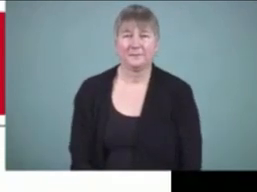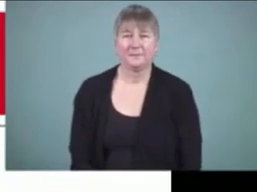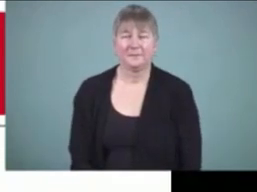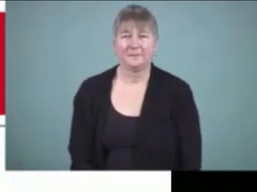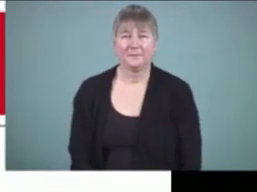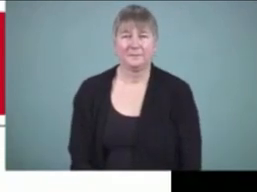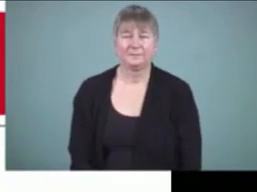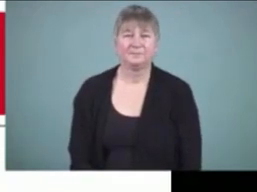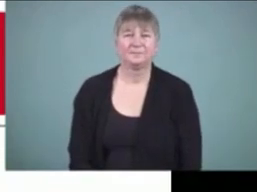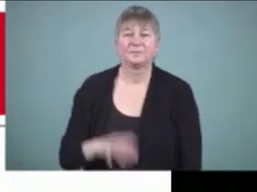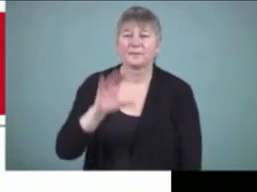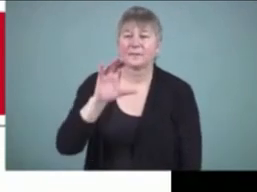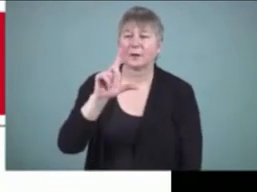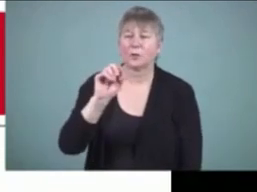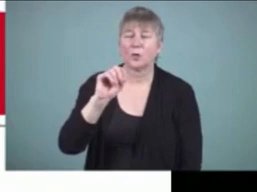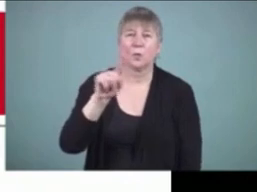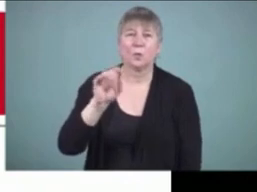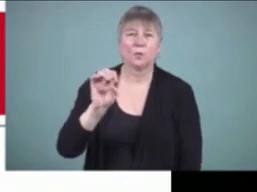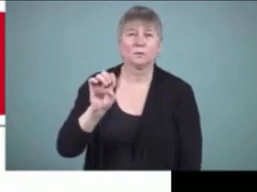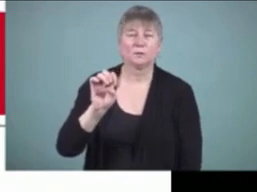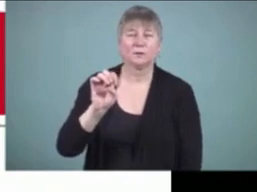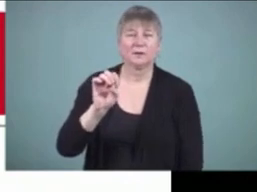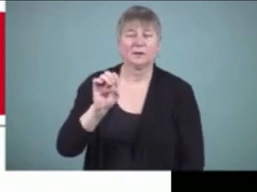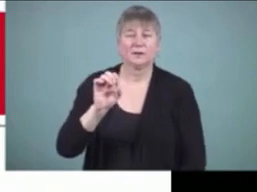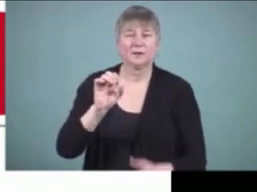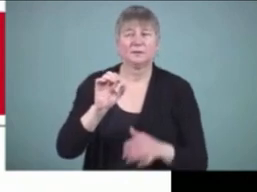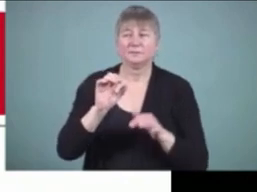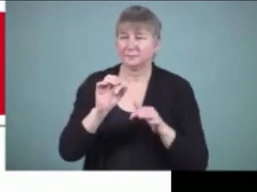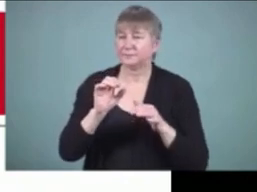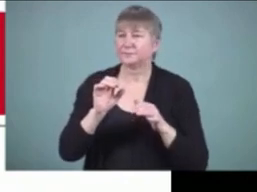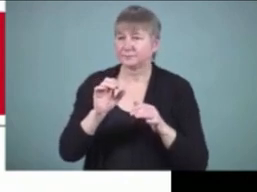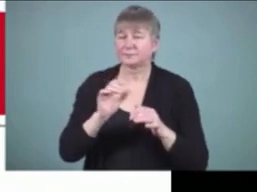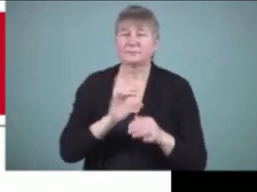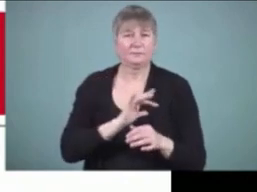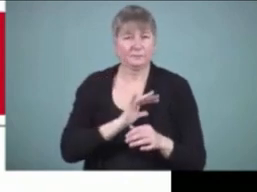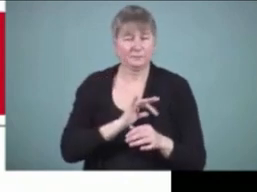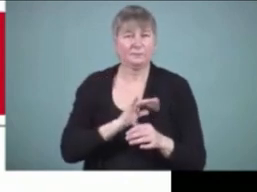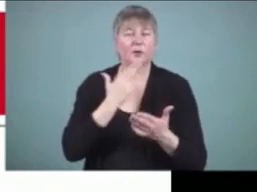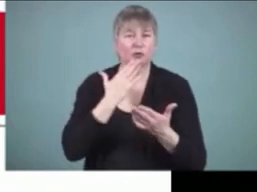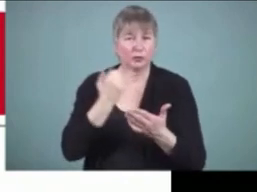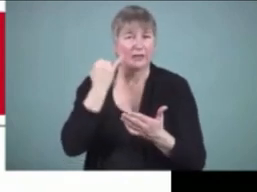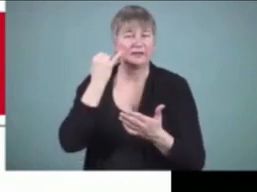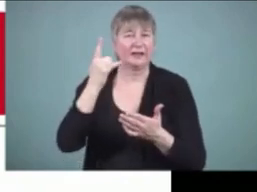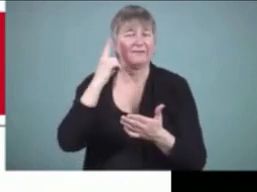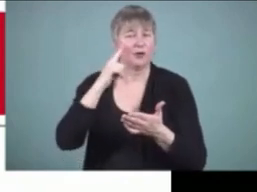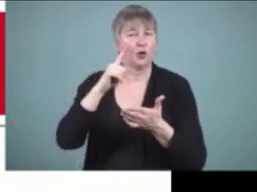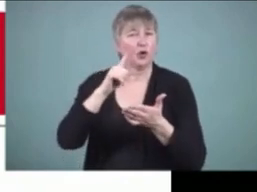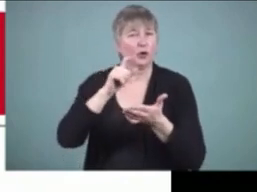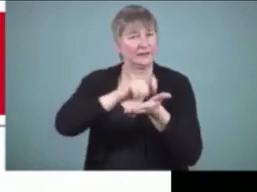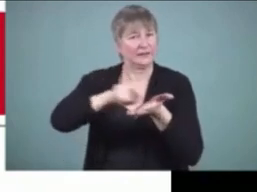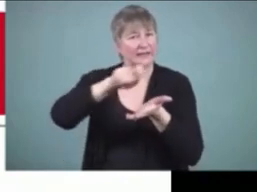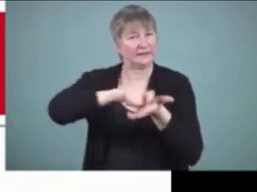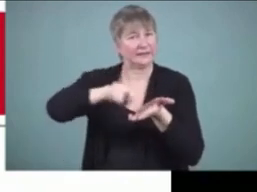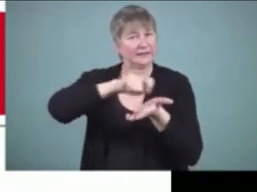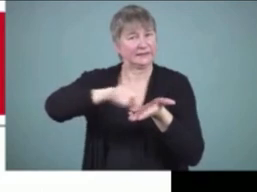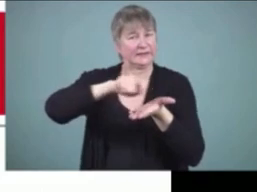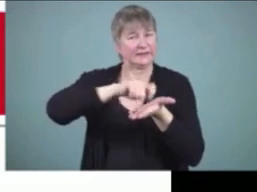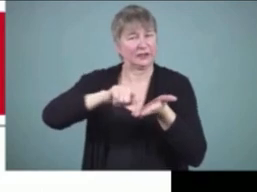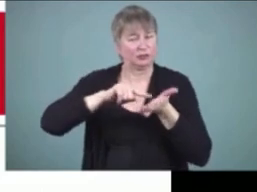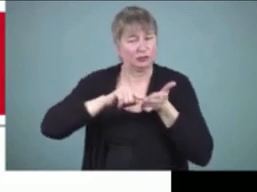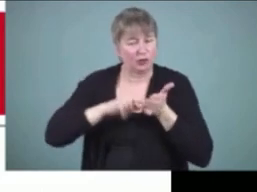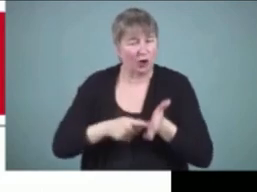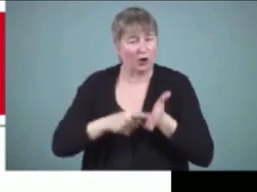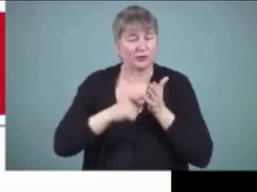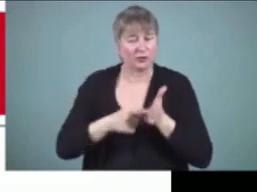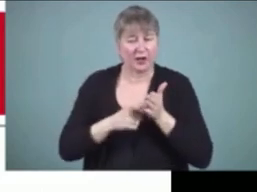close activities are another great idea for text generation where you want to focus on the small bits